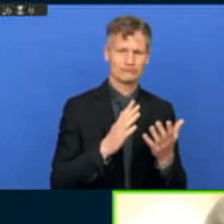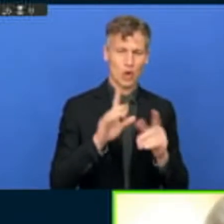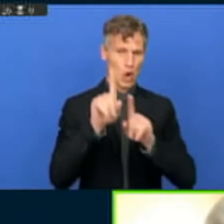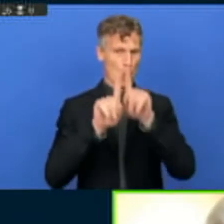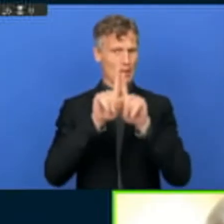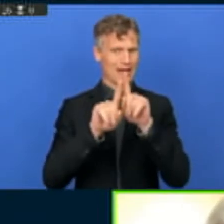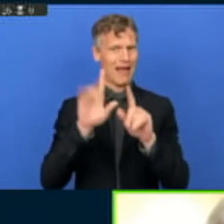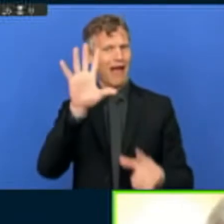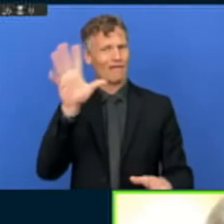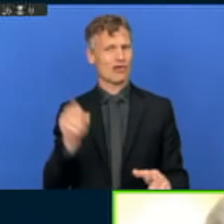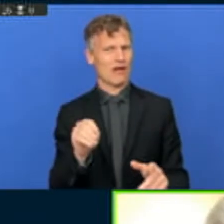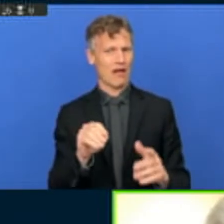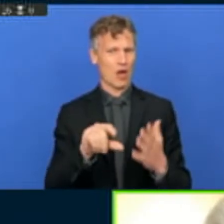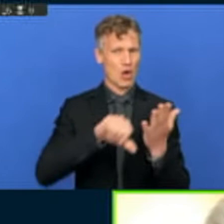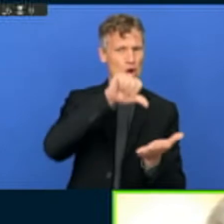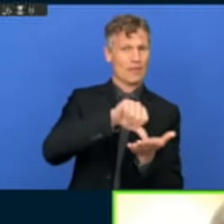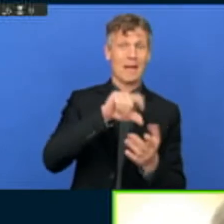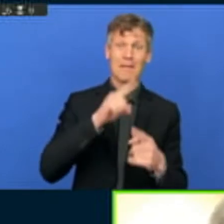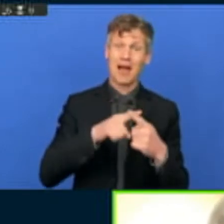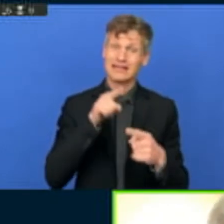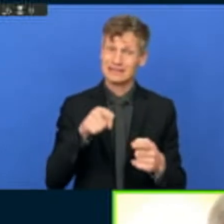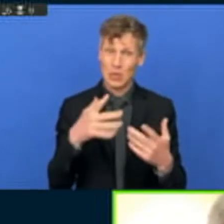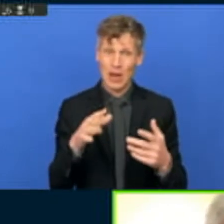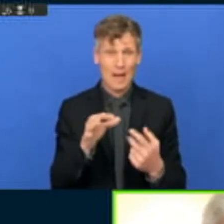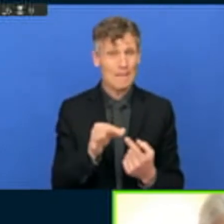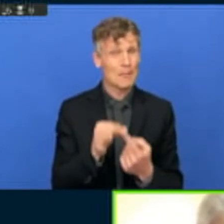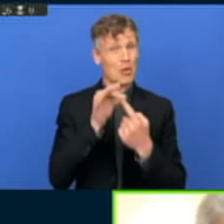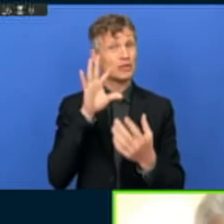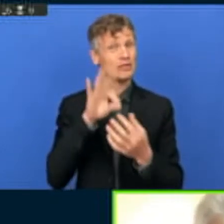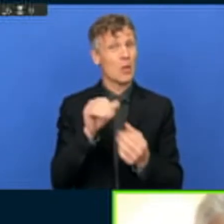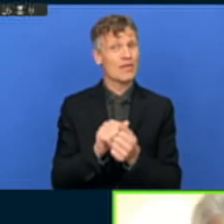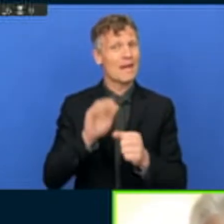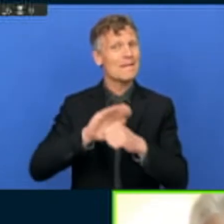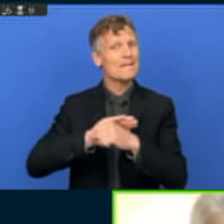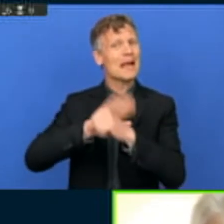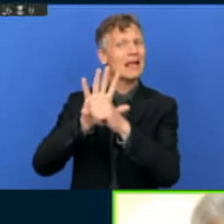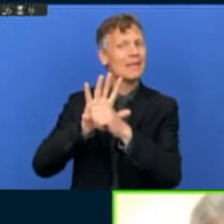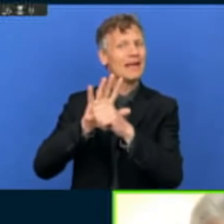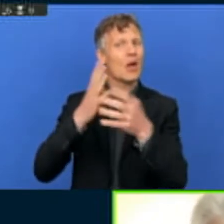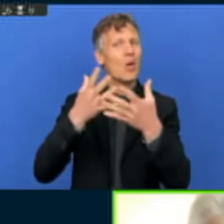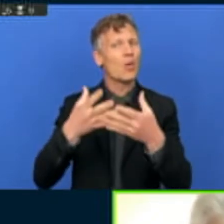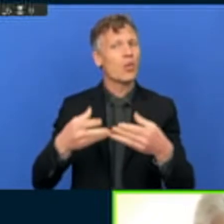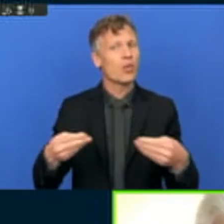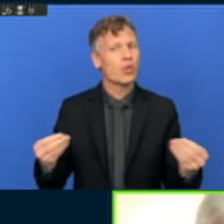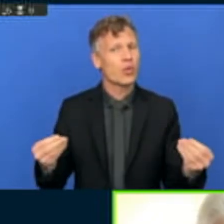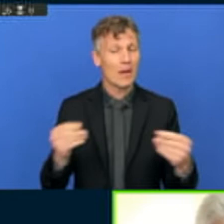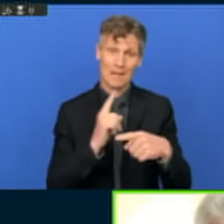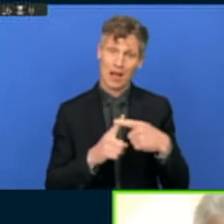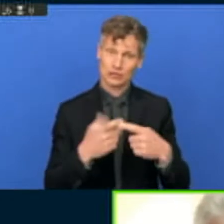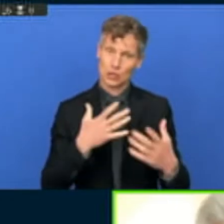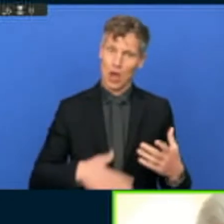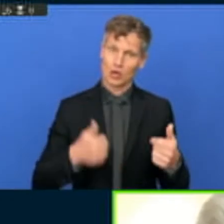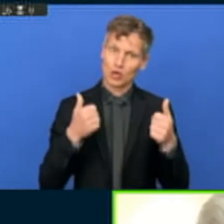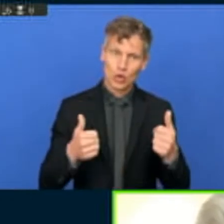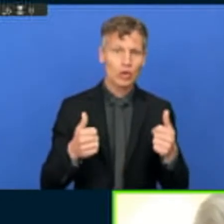of the pandemic and making the bridge obviously between rural areas and large cities and